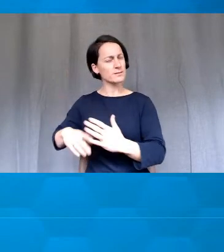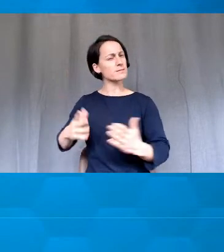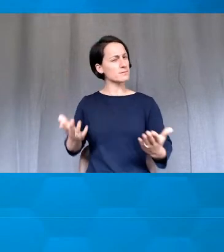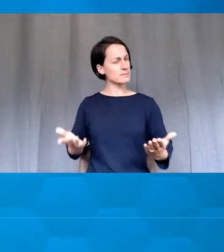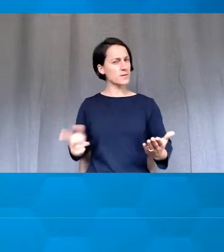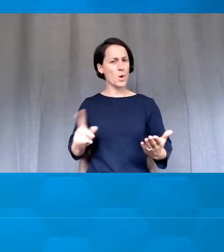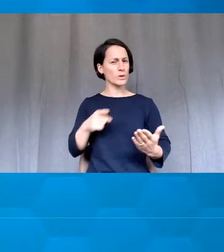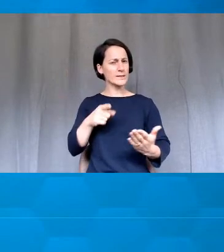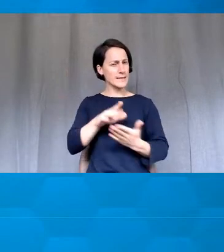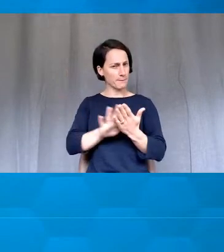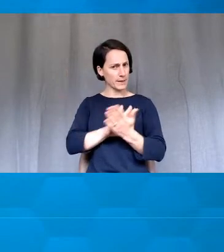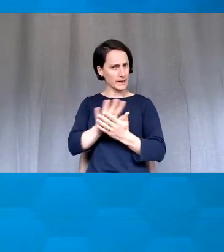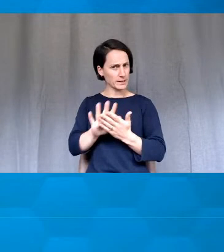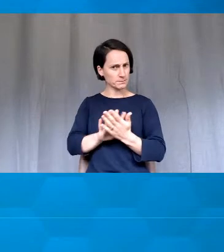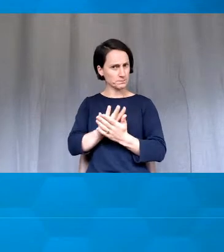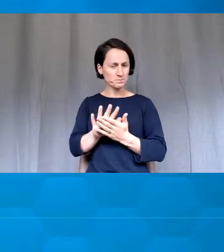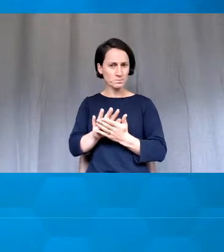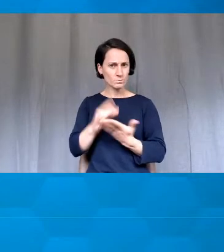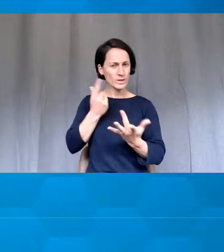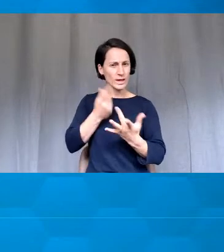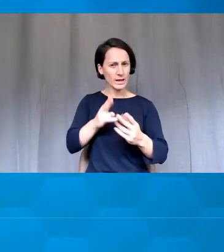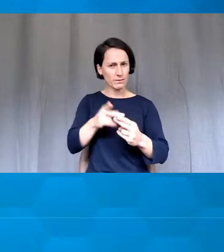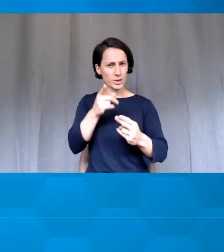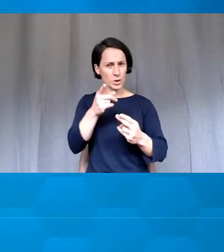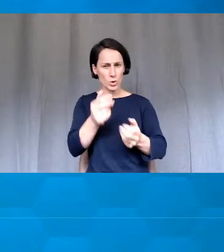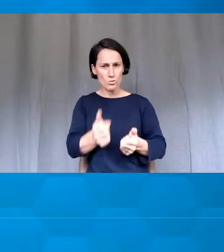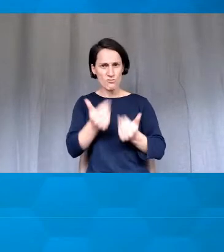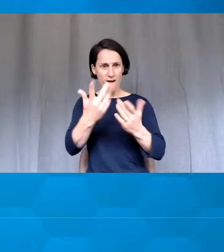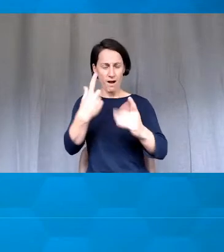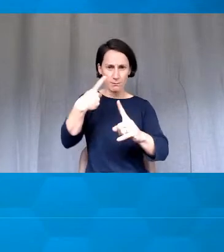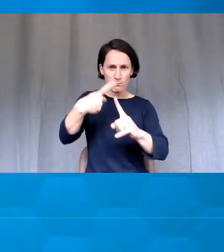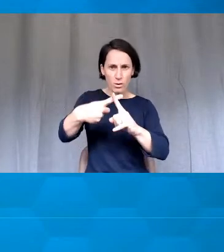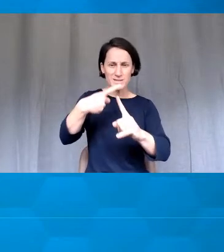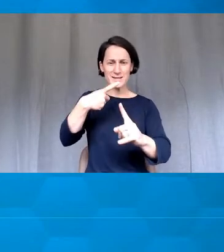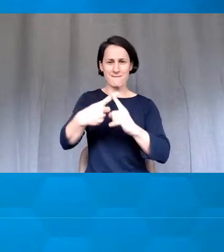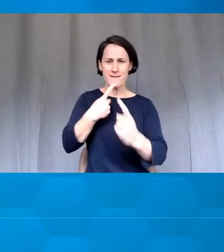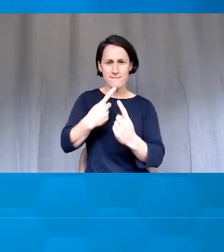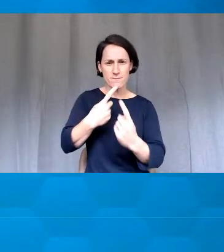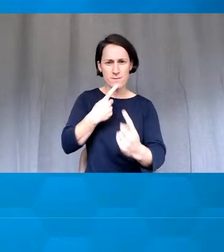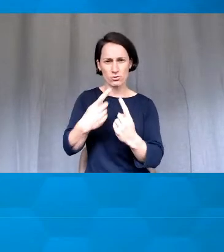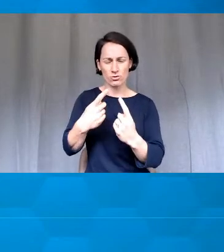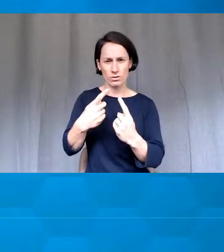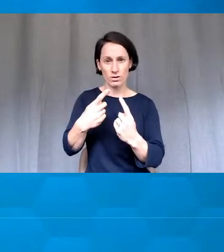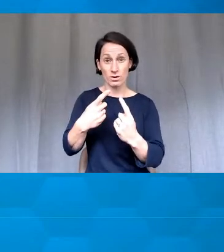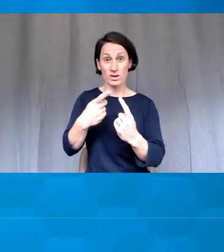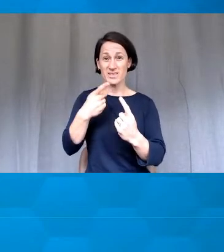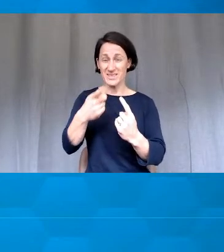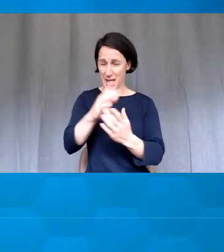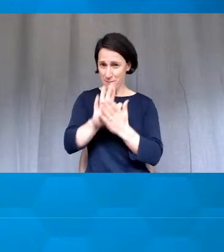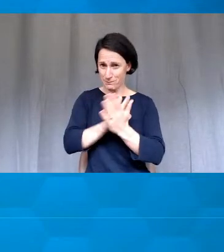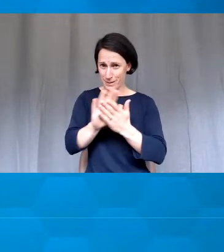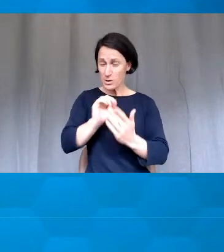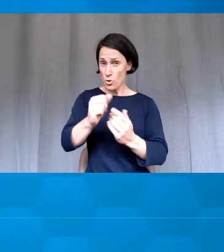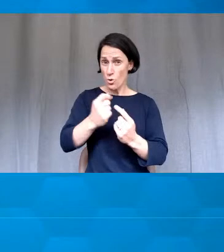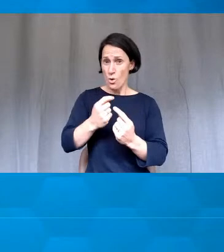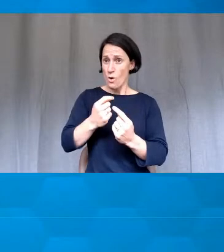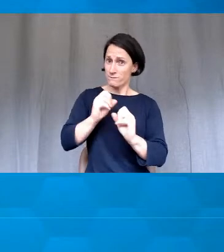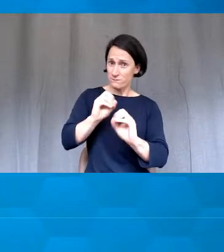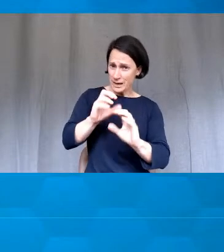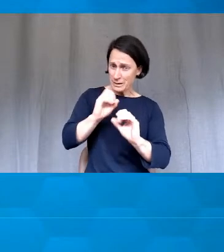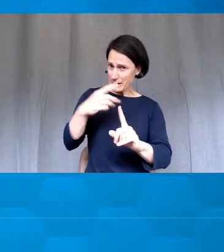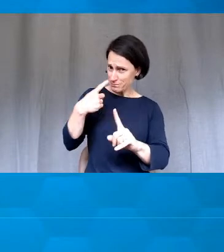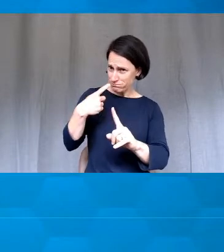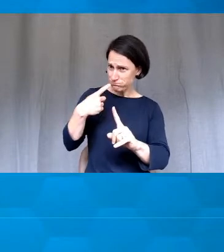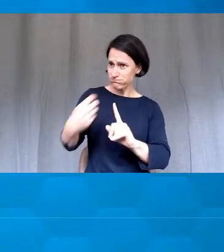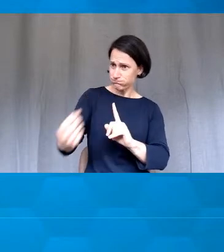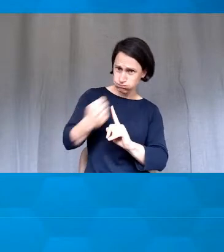imply about the positive impactfulness of the feedback you provided? Now, this is not something to be sad about if it